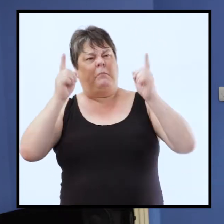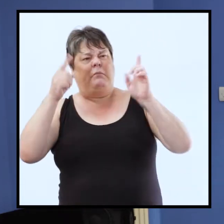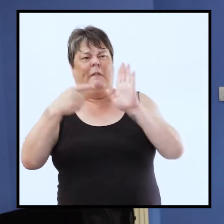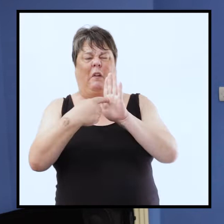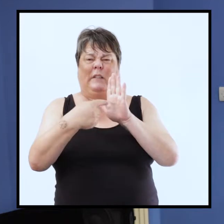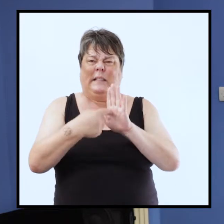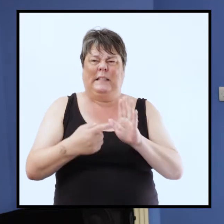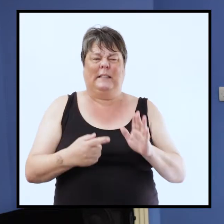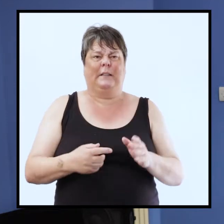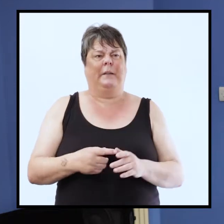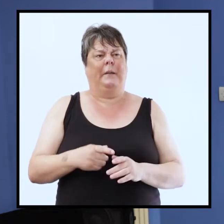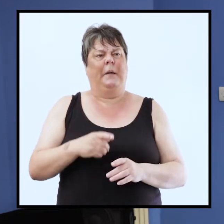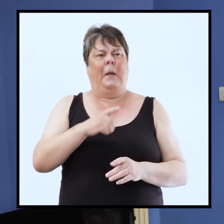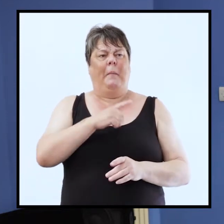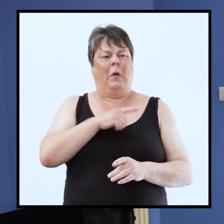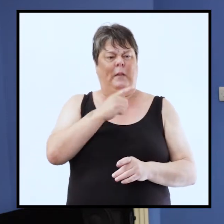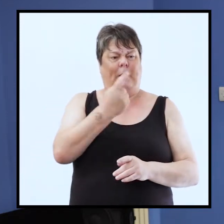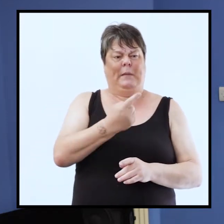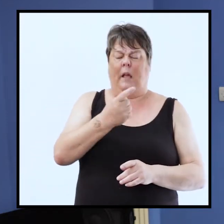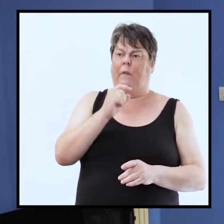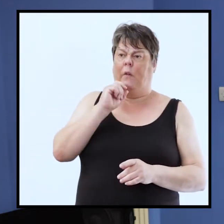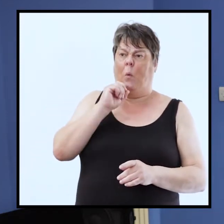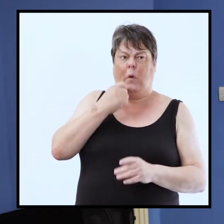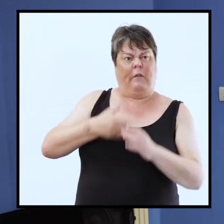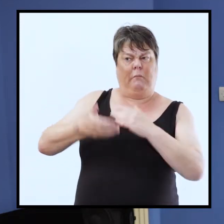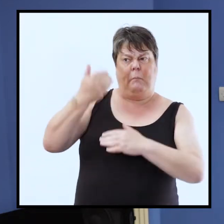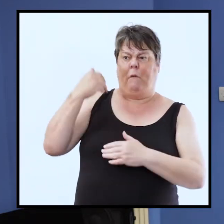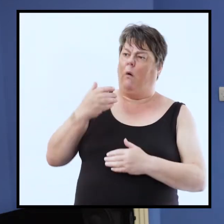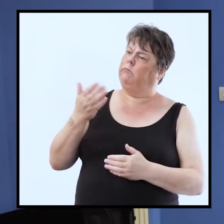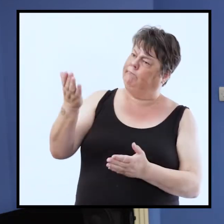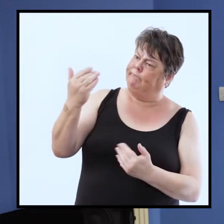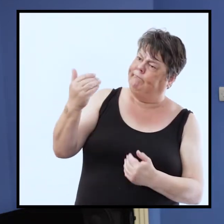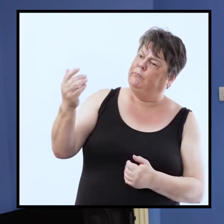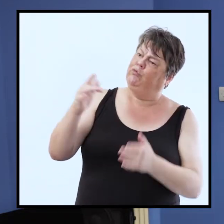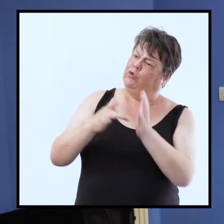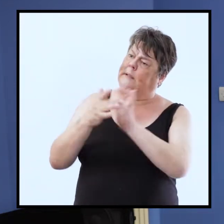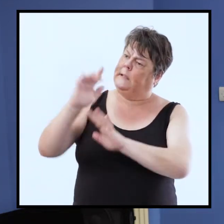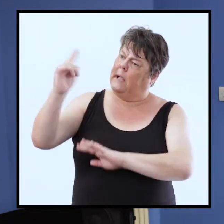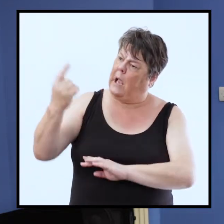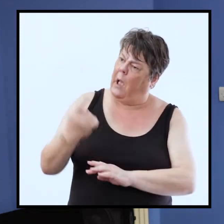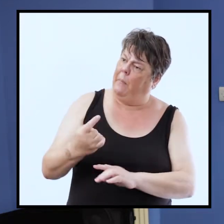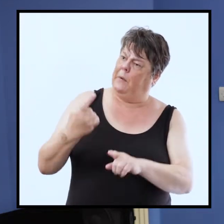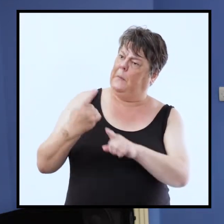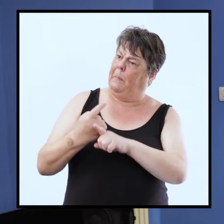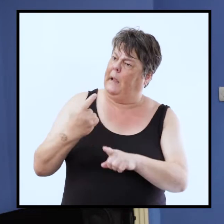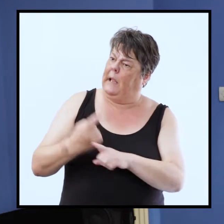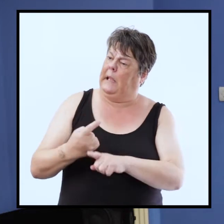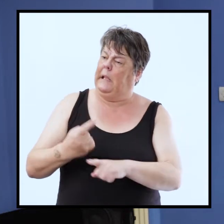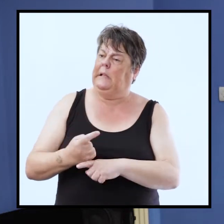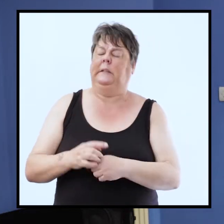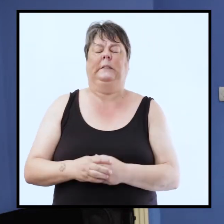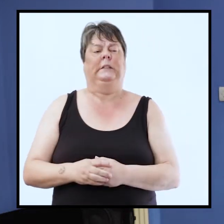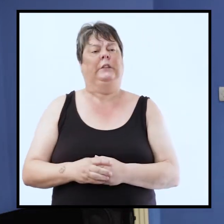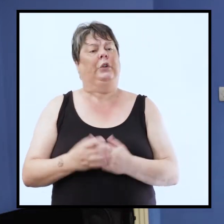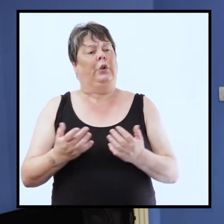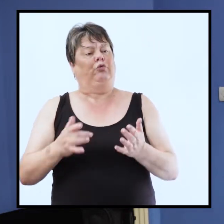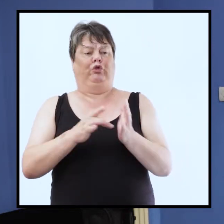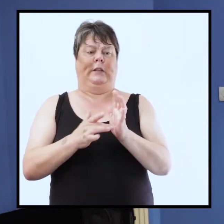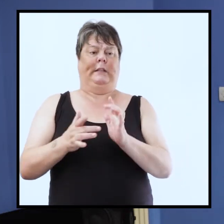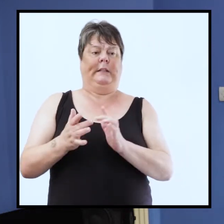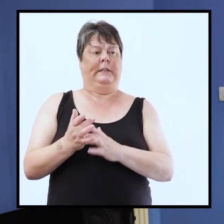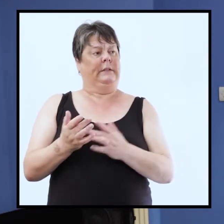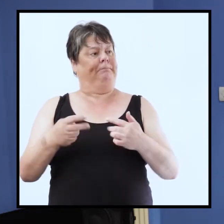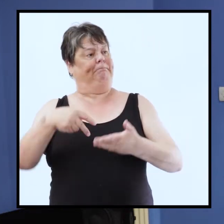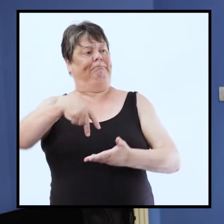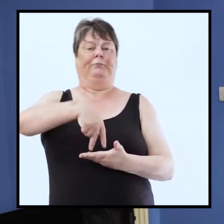were because he must have invited him to speak or at least not stopped him so jesus was there and jesus is you know he's